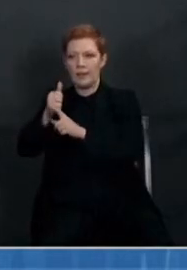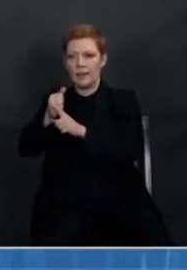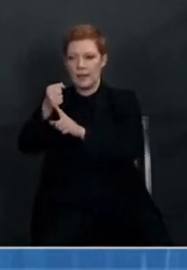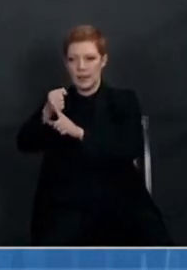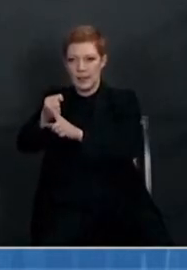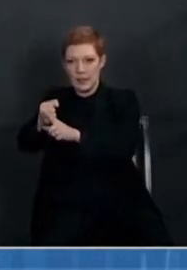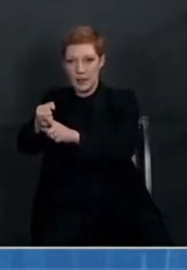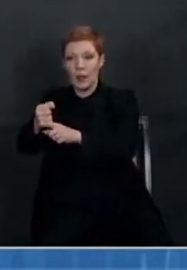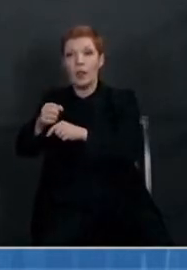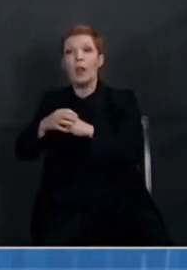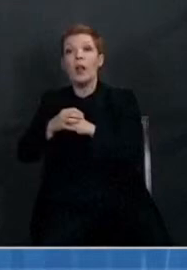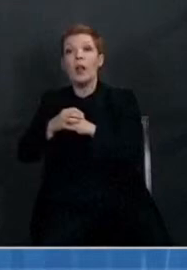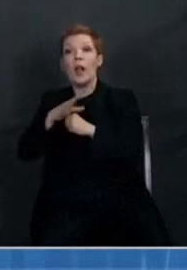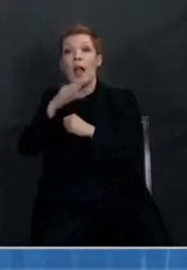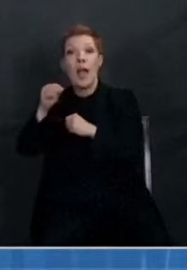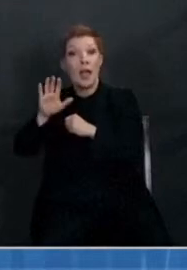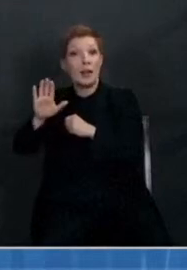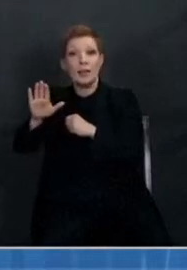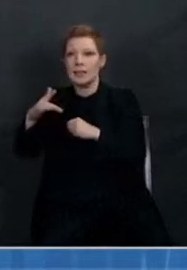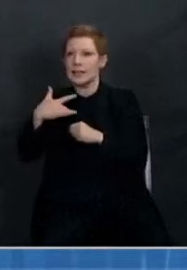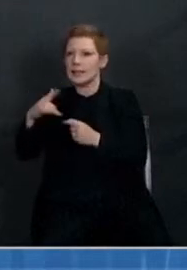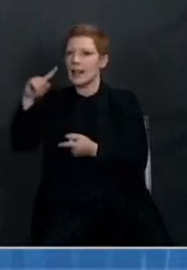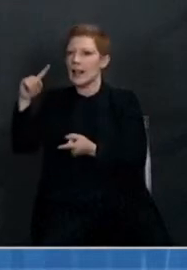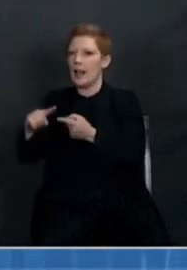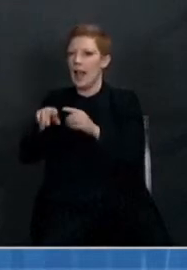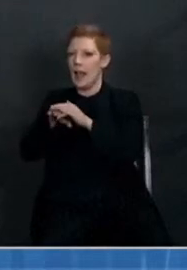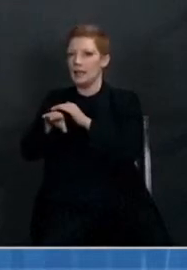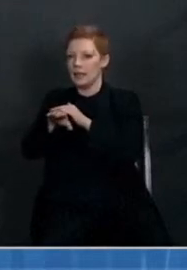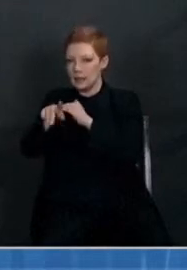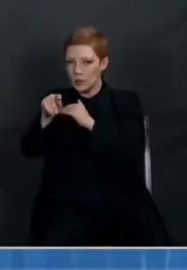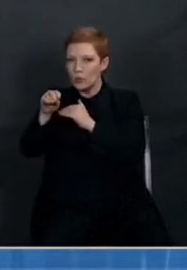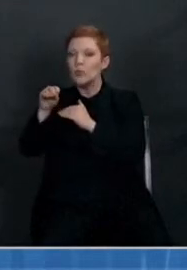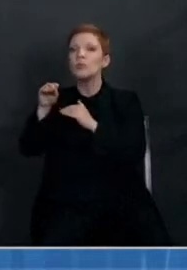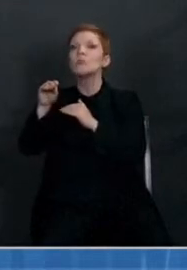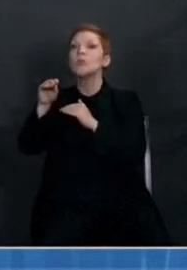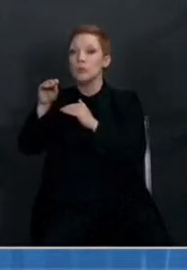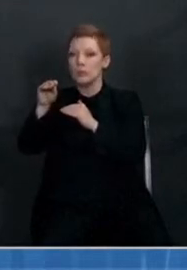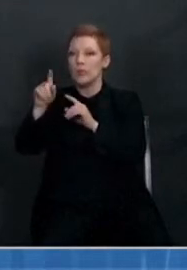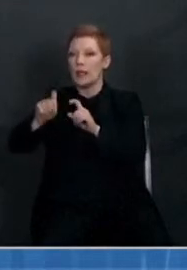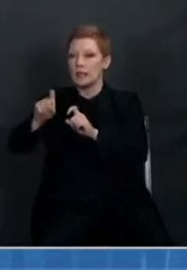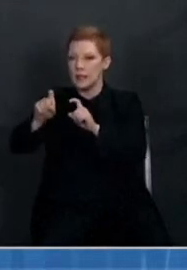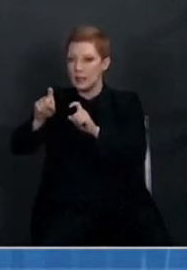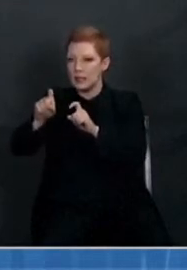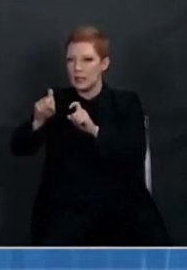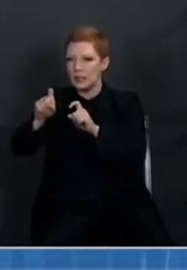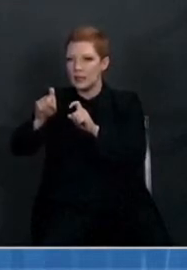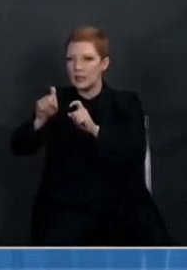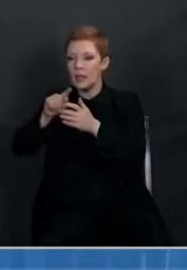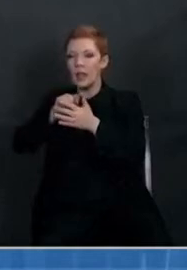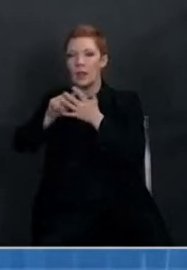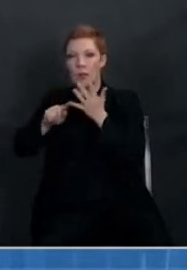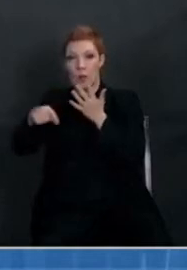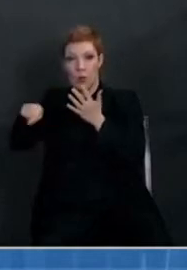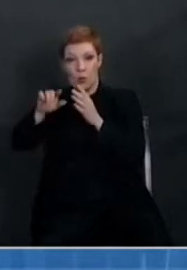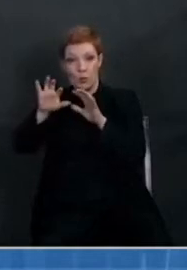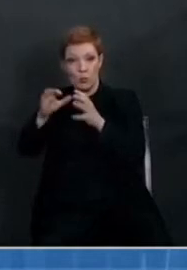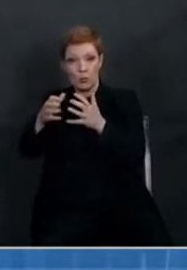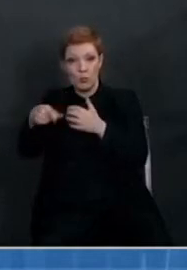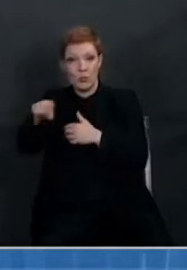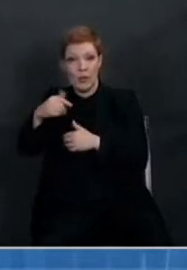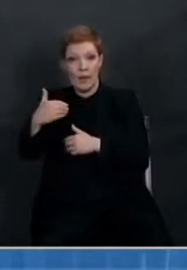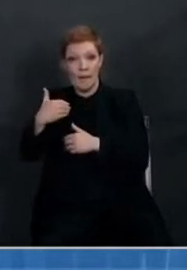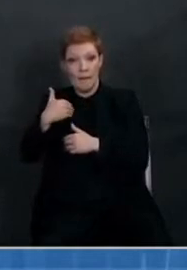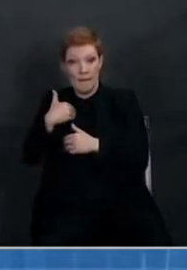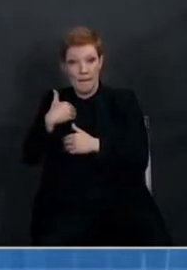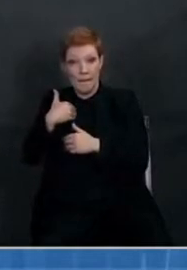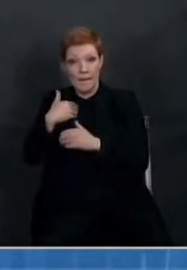decreased COVID-19 access to testing in many communities of color. So among these particular groups, testing does happen more frequently at the point